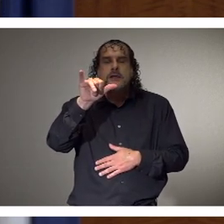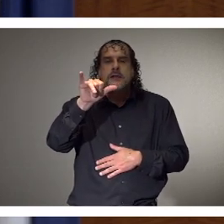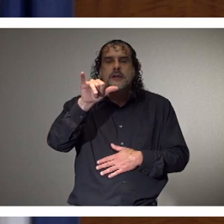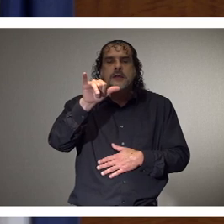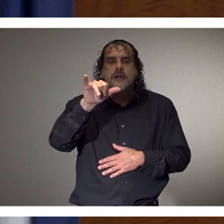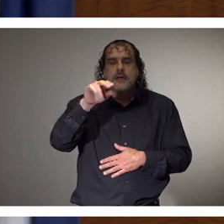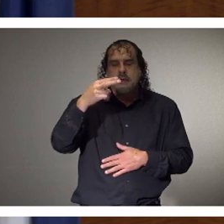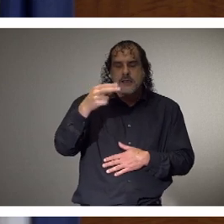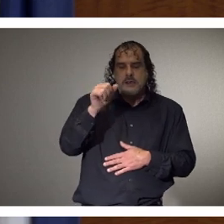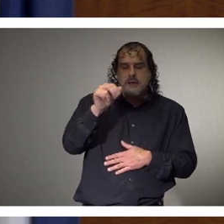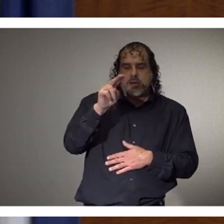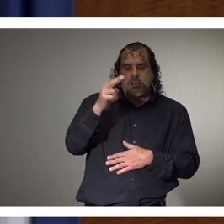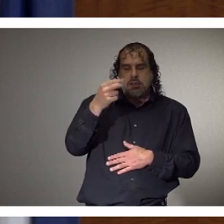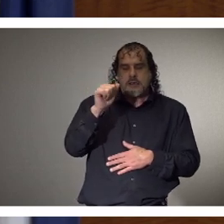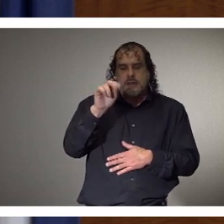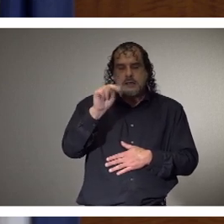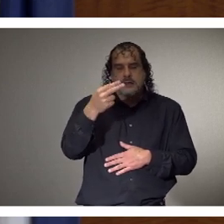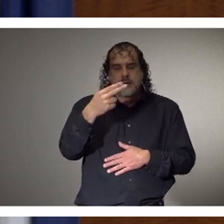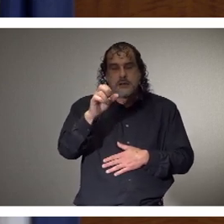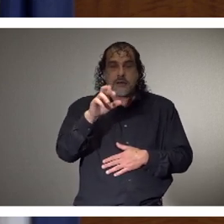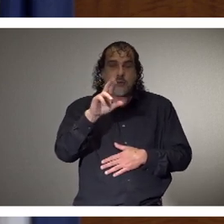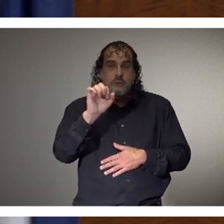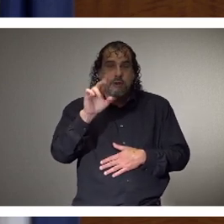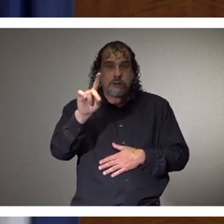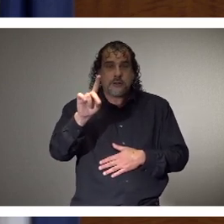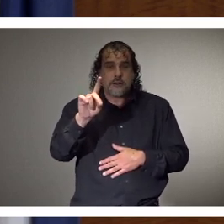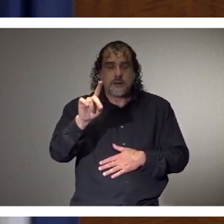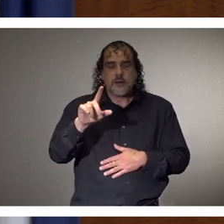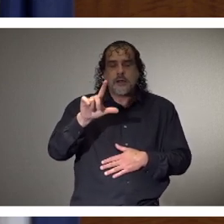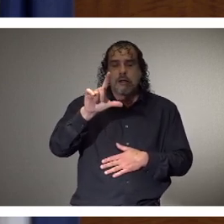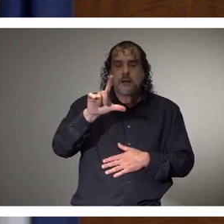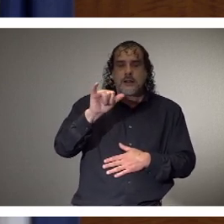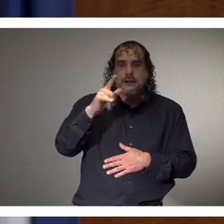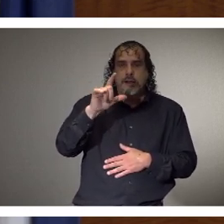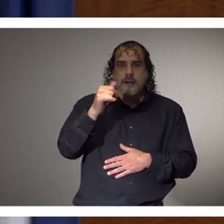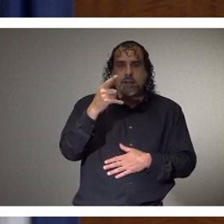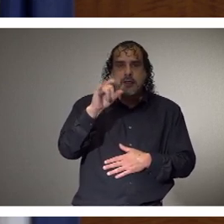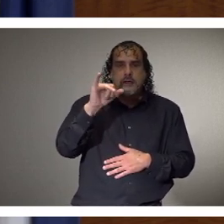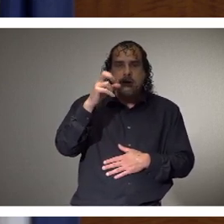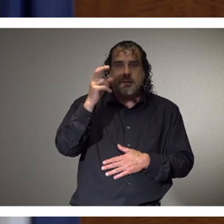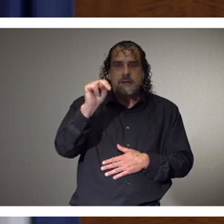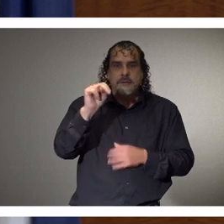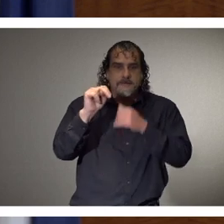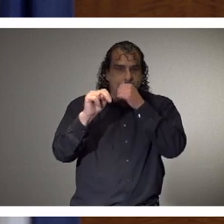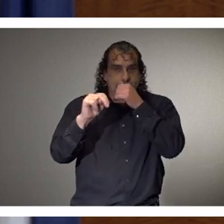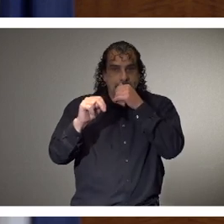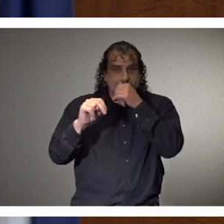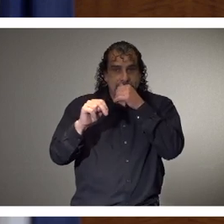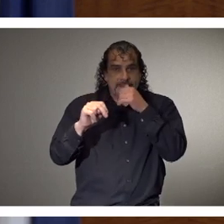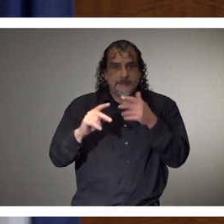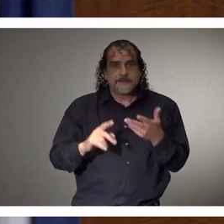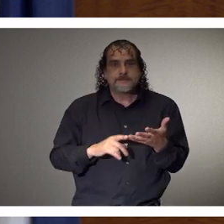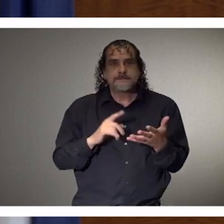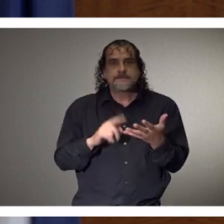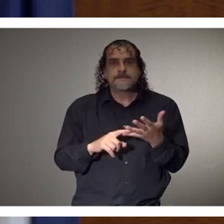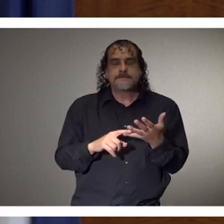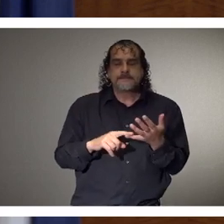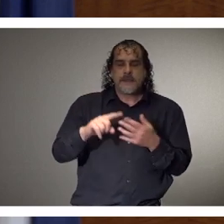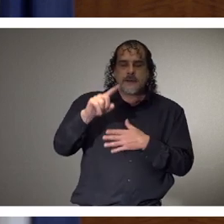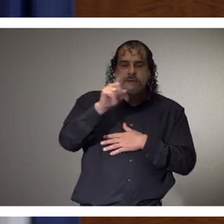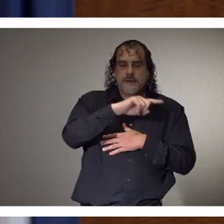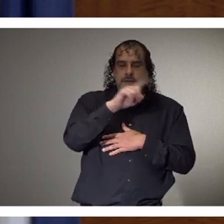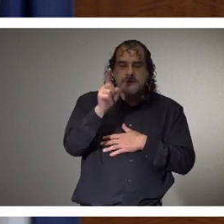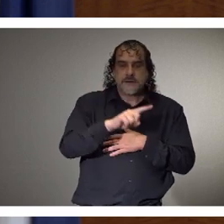Hannah Reedy is celebrating her sweet 16. Lillian Wright is turning five. Happy birthday, Lillian. ZJ